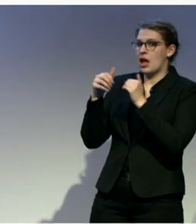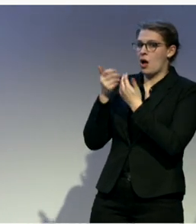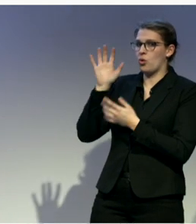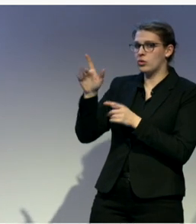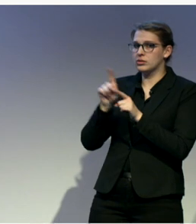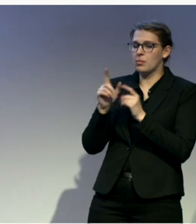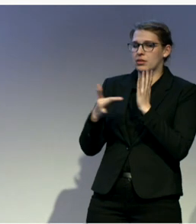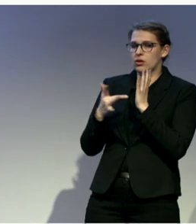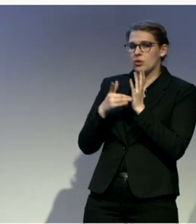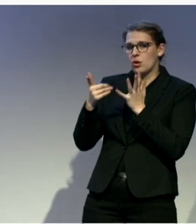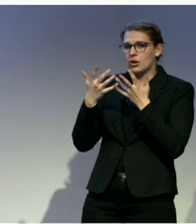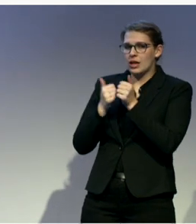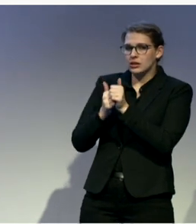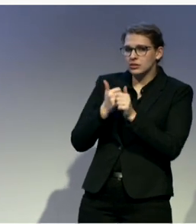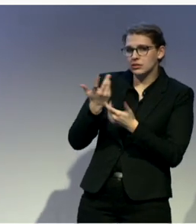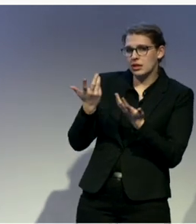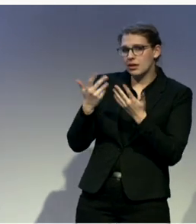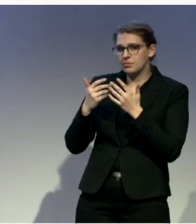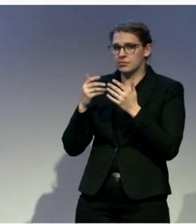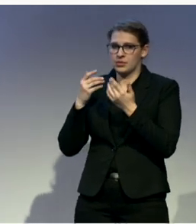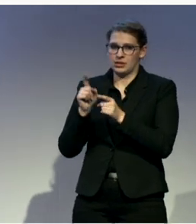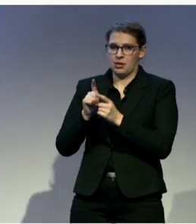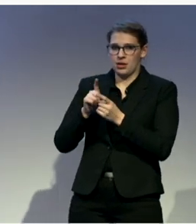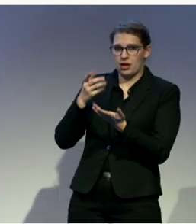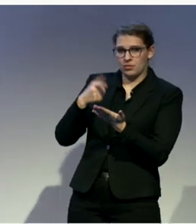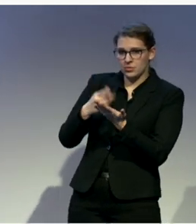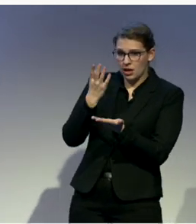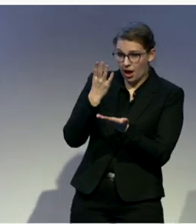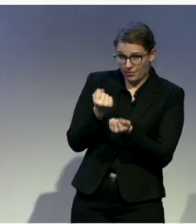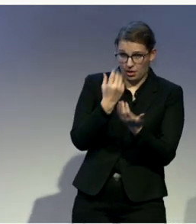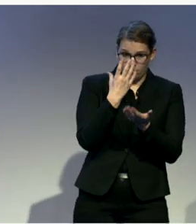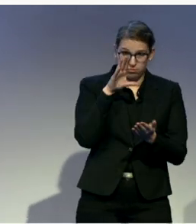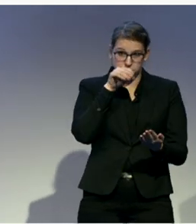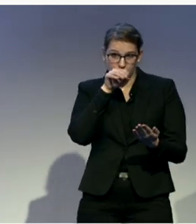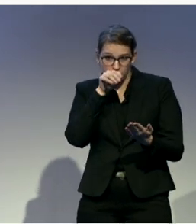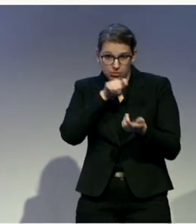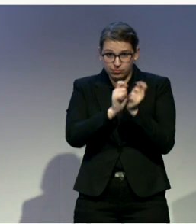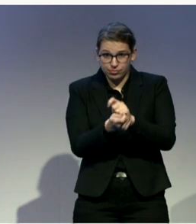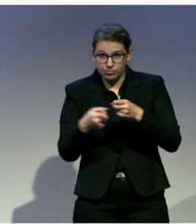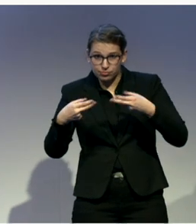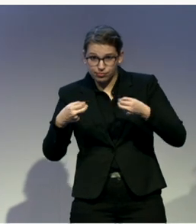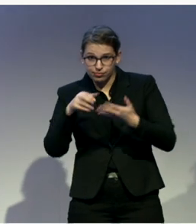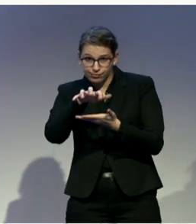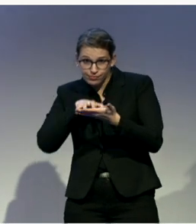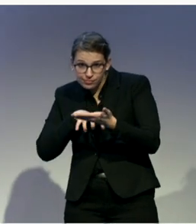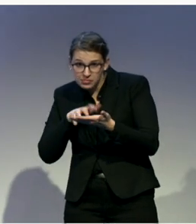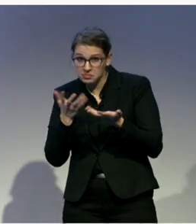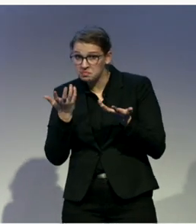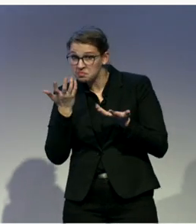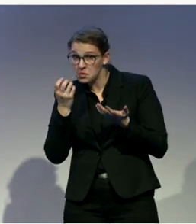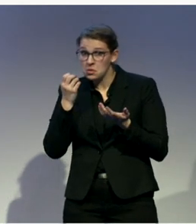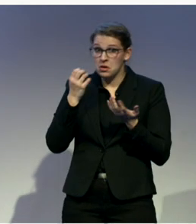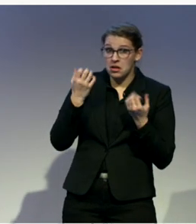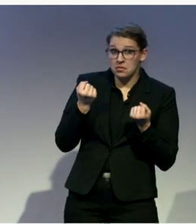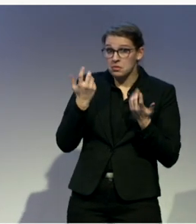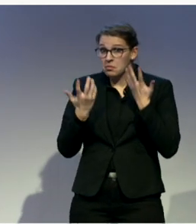how do you feel about making sure that people who are deaf have good enough writing skills in the native language of